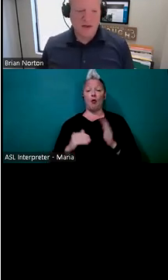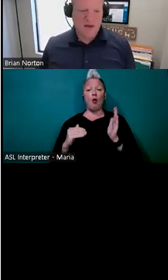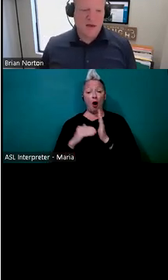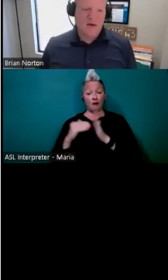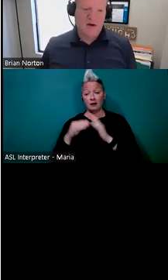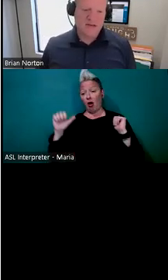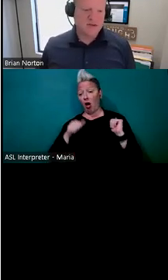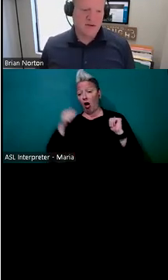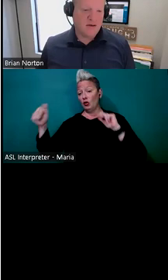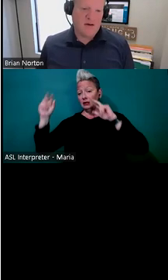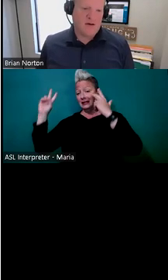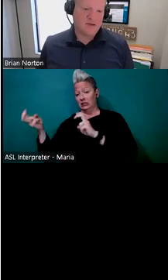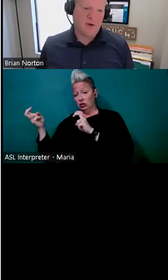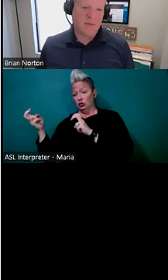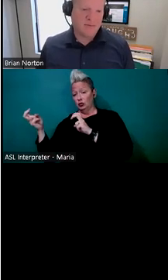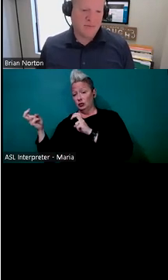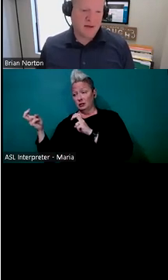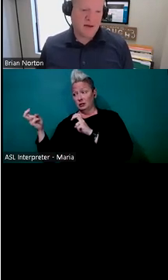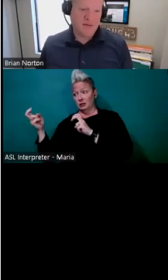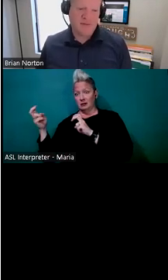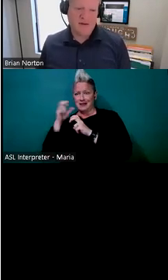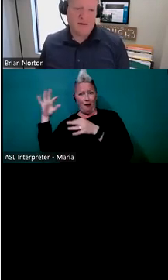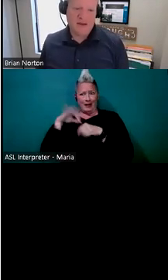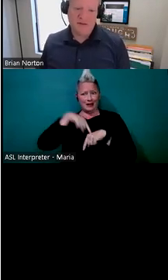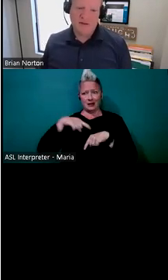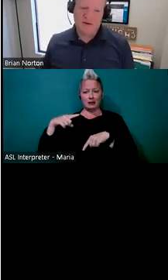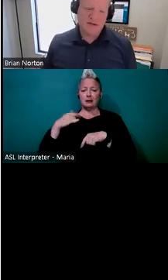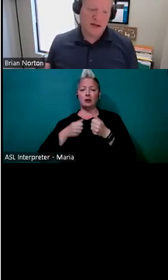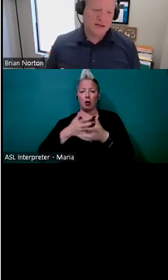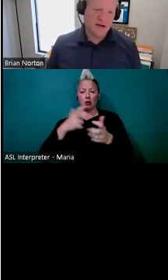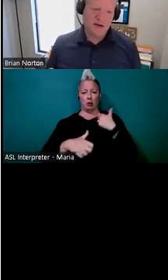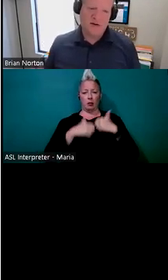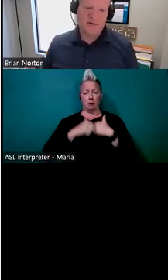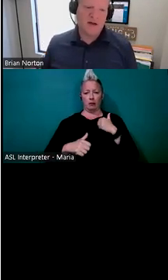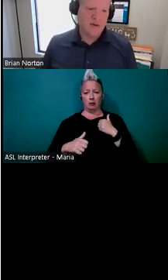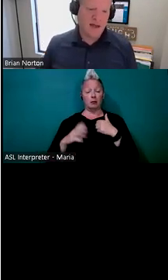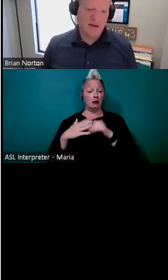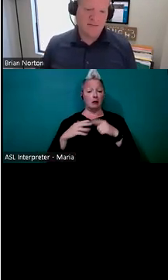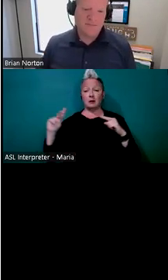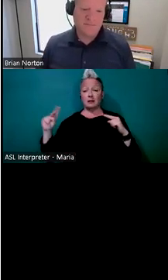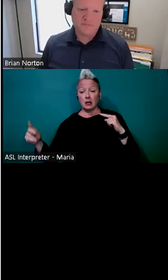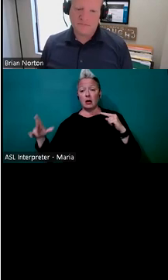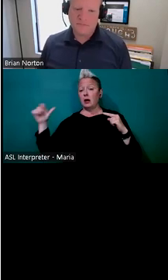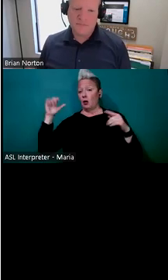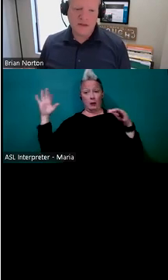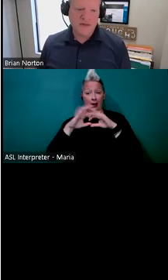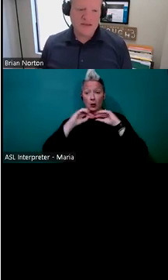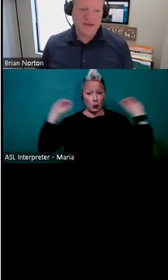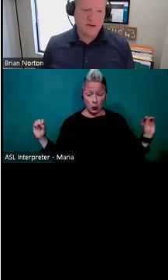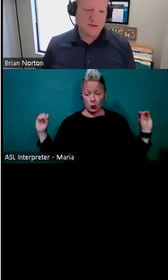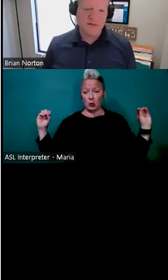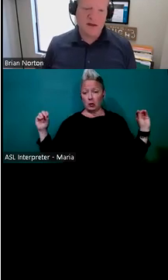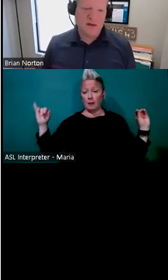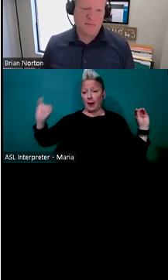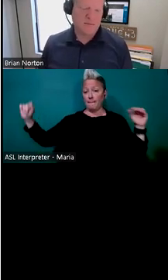cause issue could cause a problem. Um, you know, even though they're secondary or they're unrelated, they